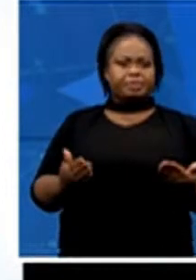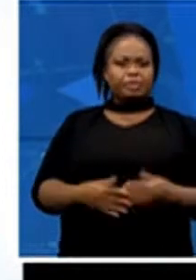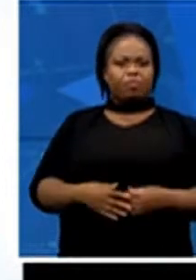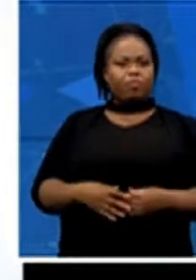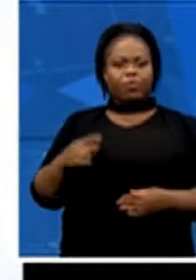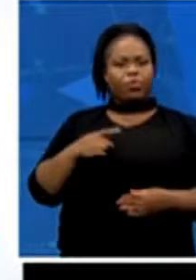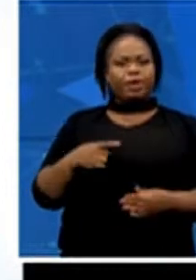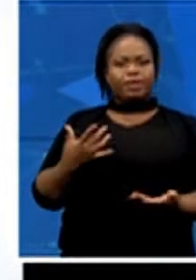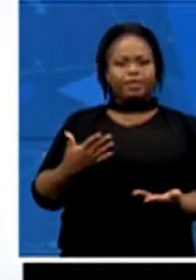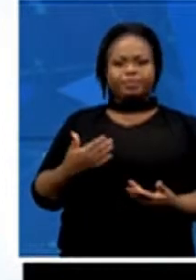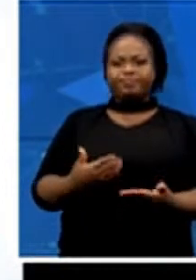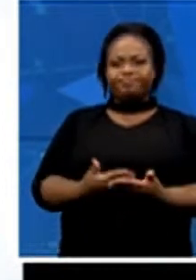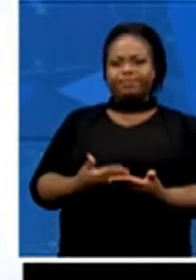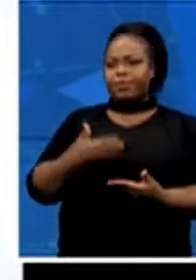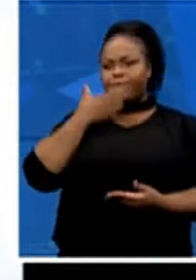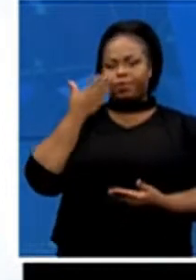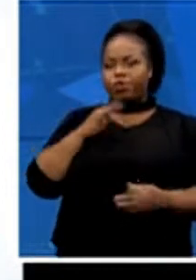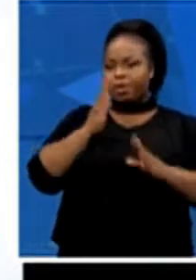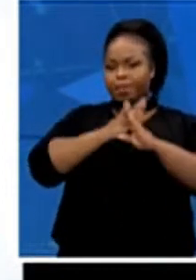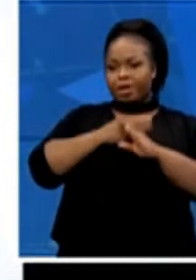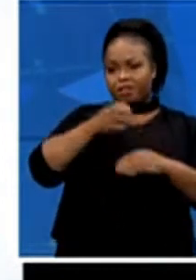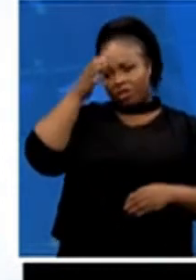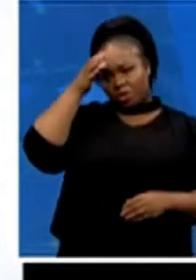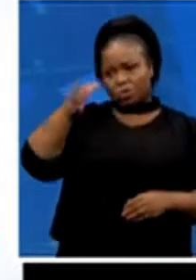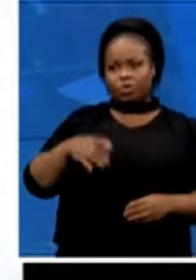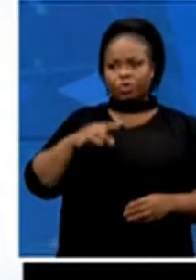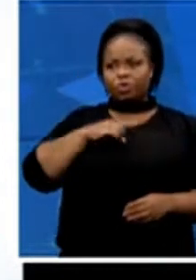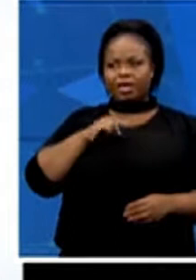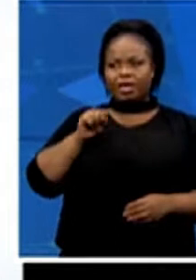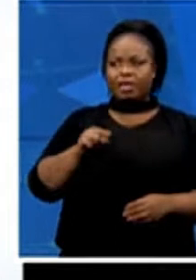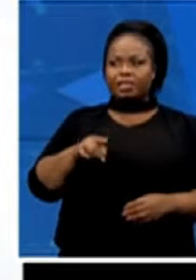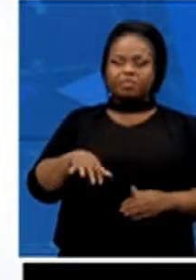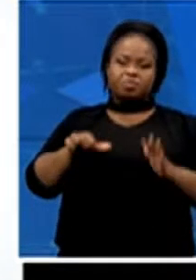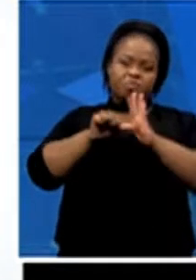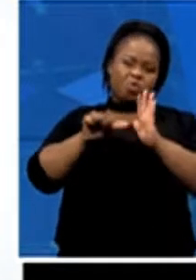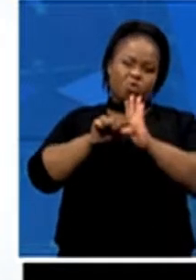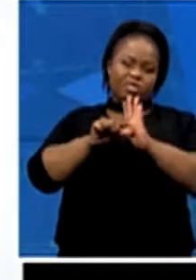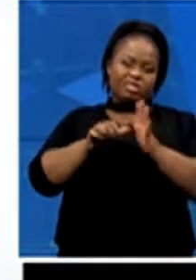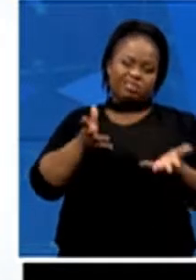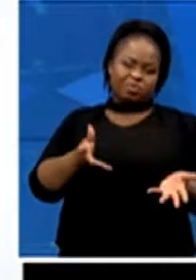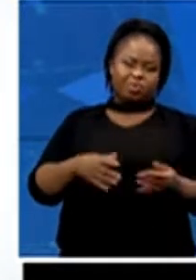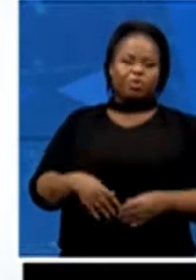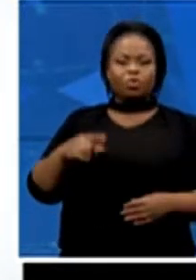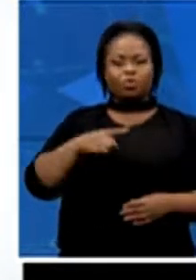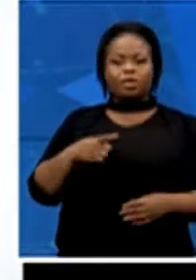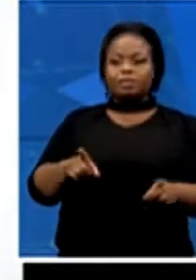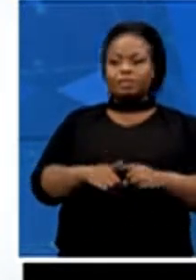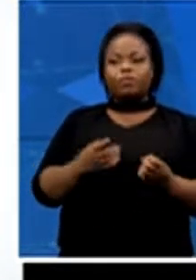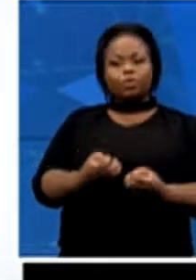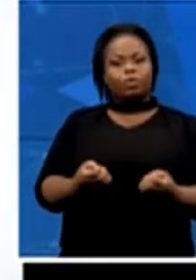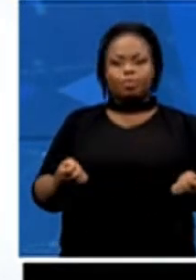proved to be a really important factor, even in terms of equipment. You know, a cricket bat costs,